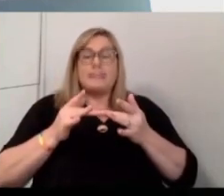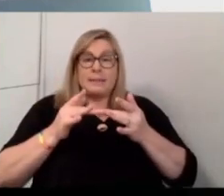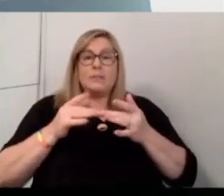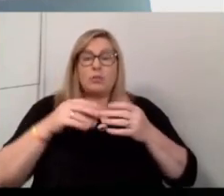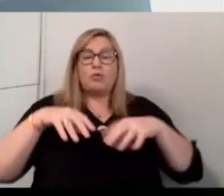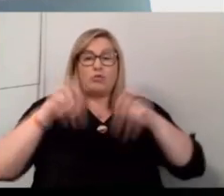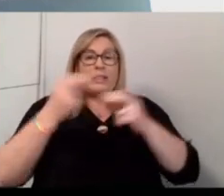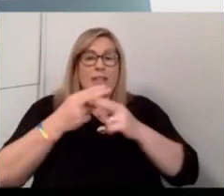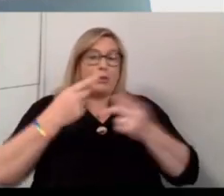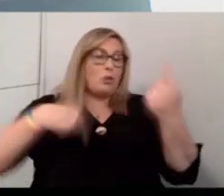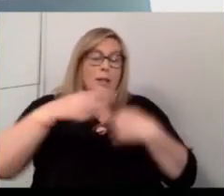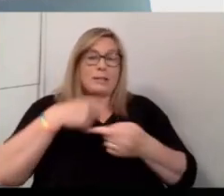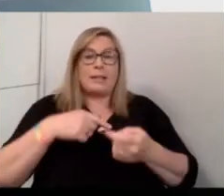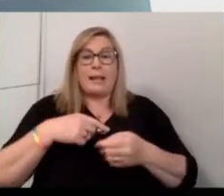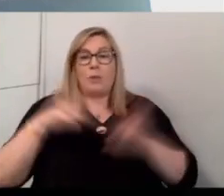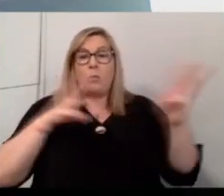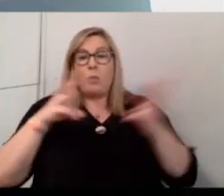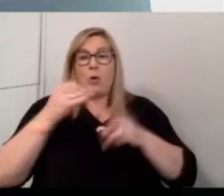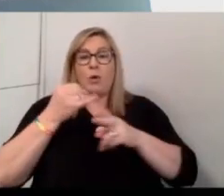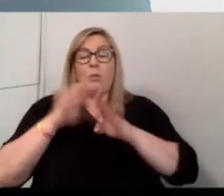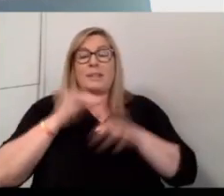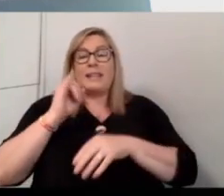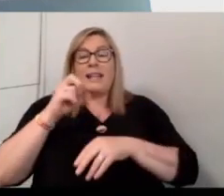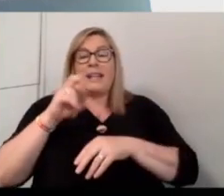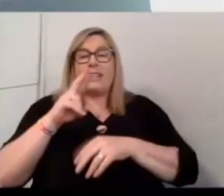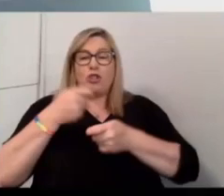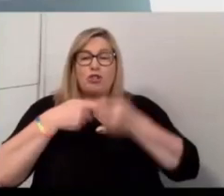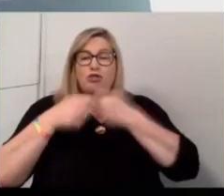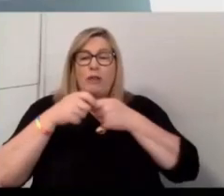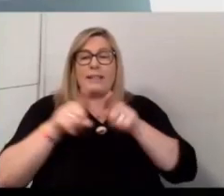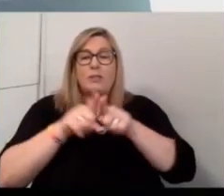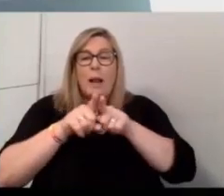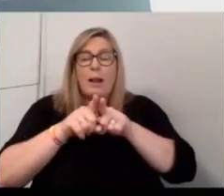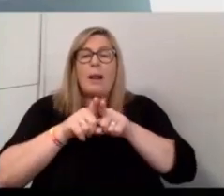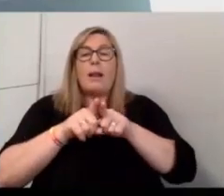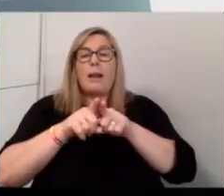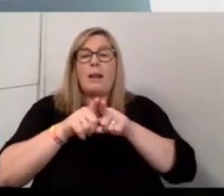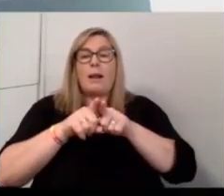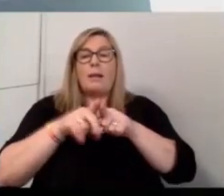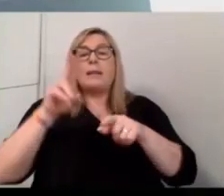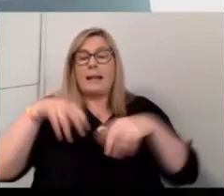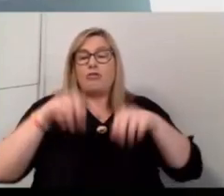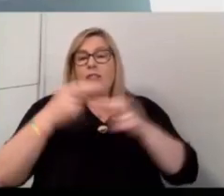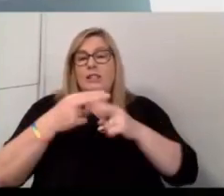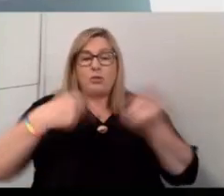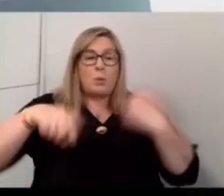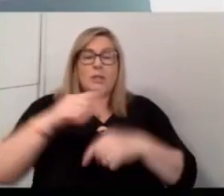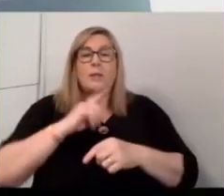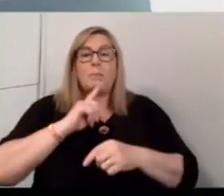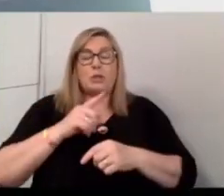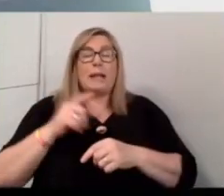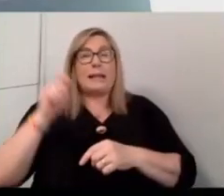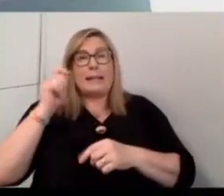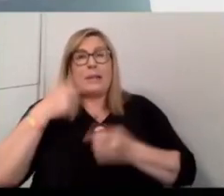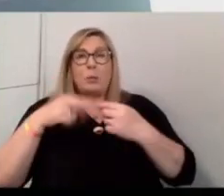out to us and also working with Intertrade as well. So, you know, you can reach out to us, but I think we do also need to